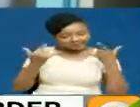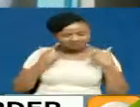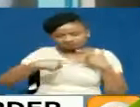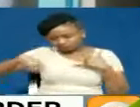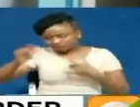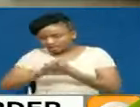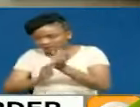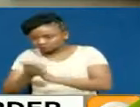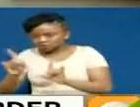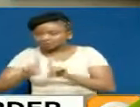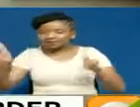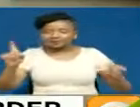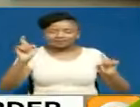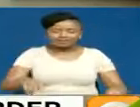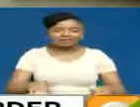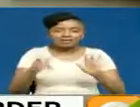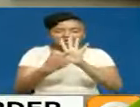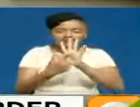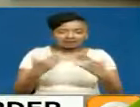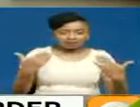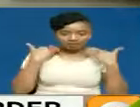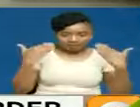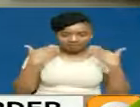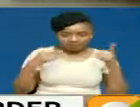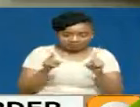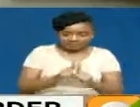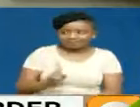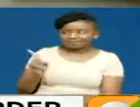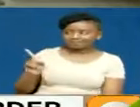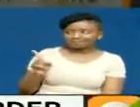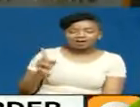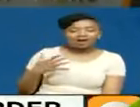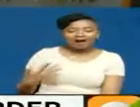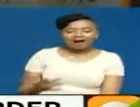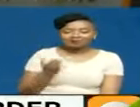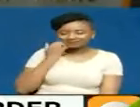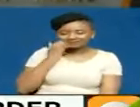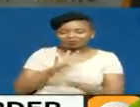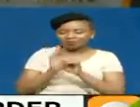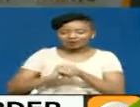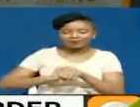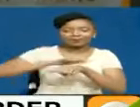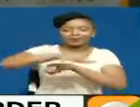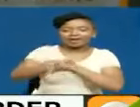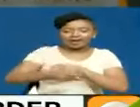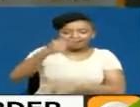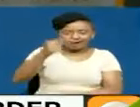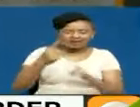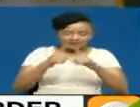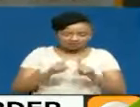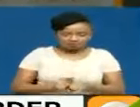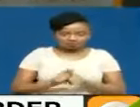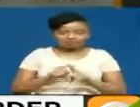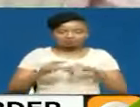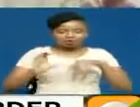Nandara County Council however, not an isolated case. Meru County is also ridding from a similar script. But if the sentiments by the county executive committee